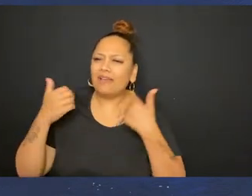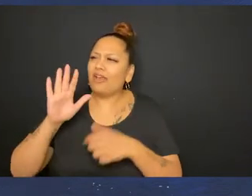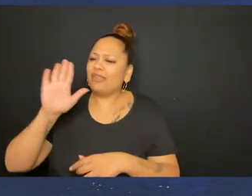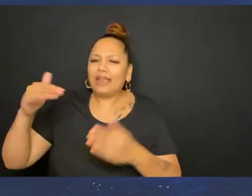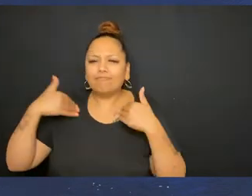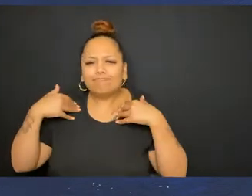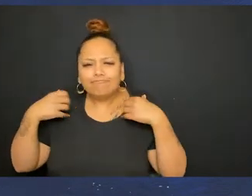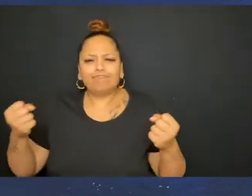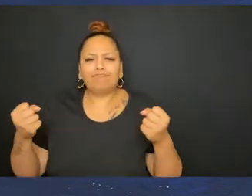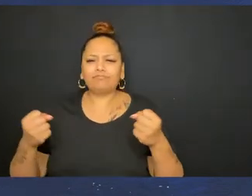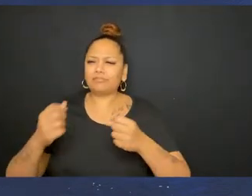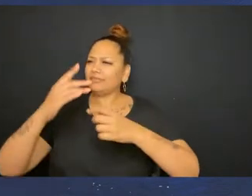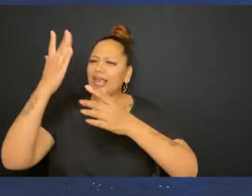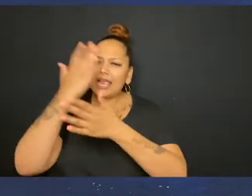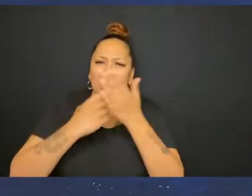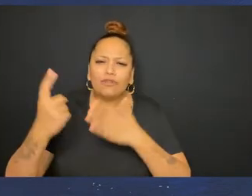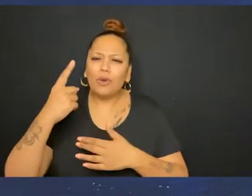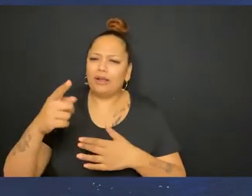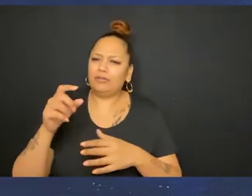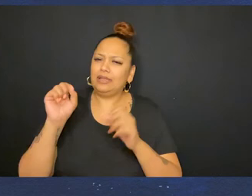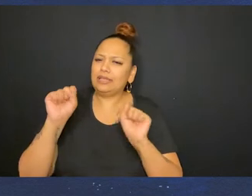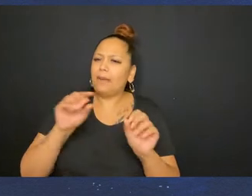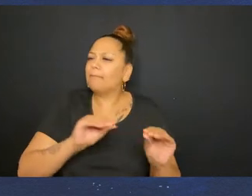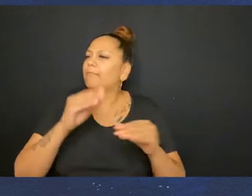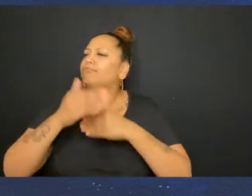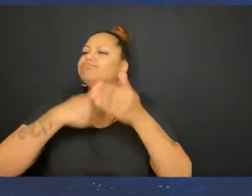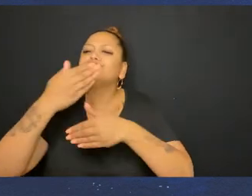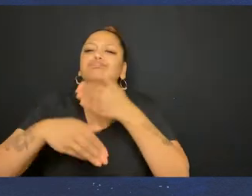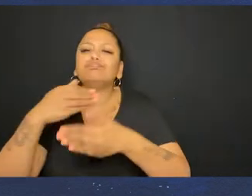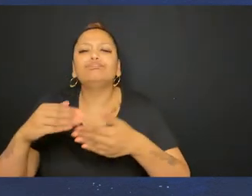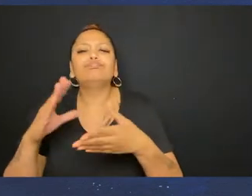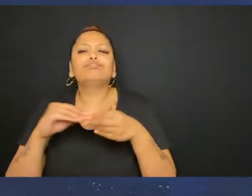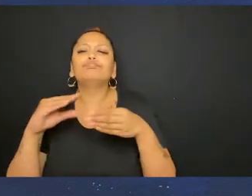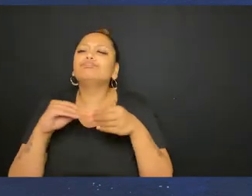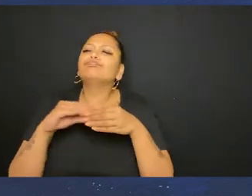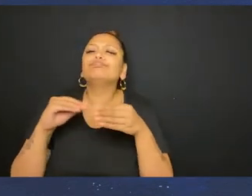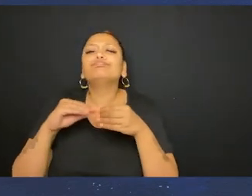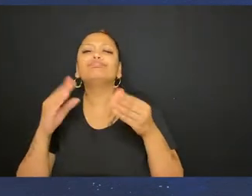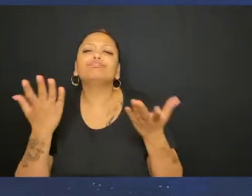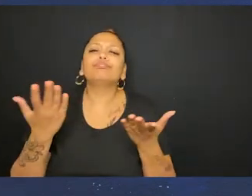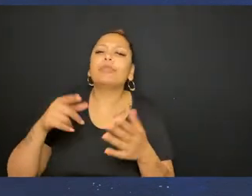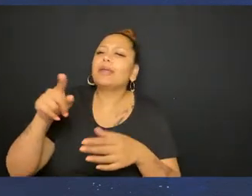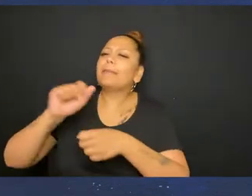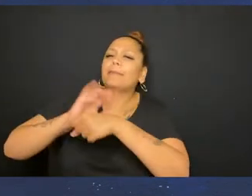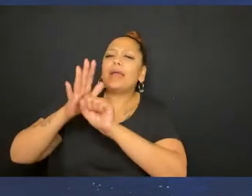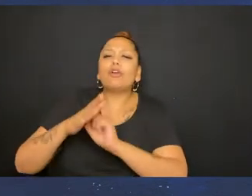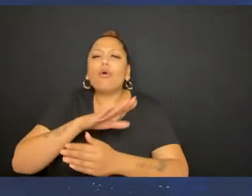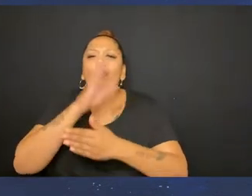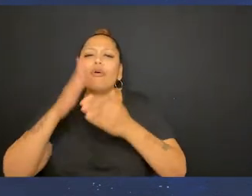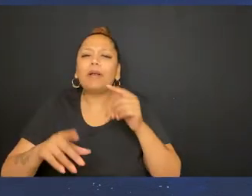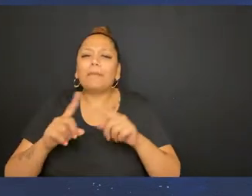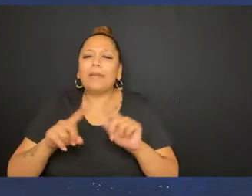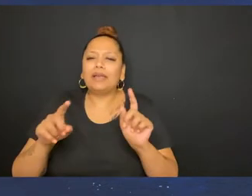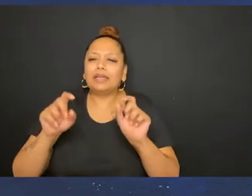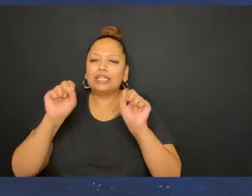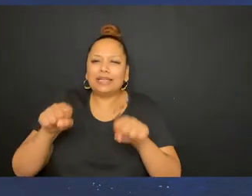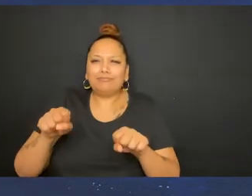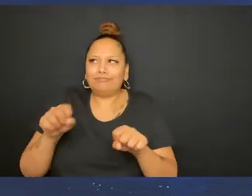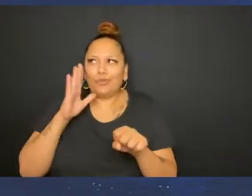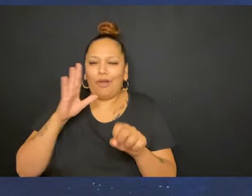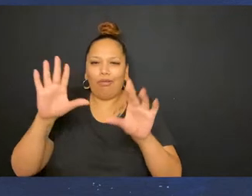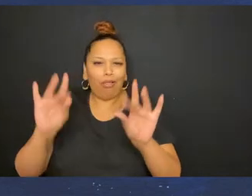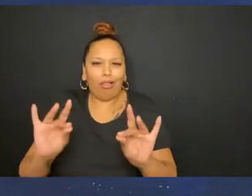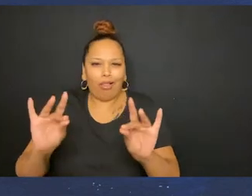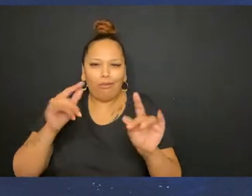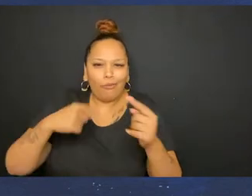prioritize, like, disabled lives And their well-being Because everybody else might be able to move on And say that the pandemic